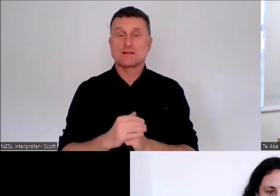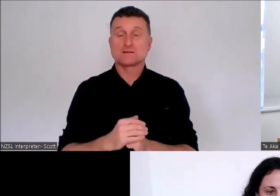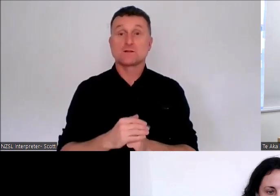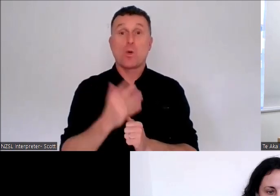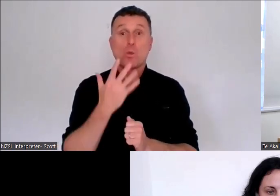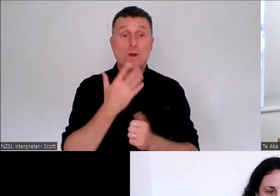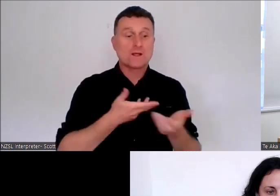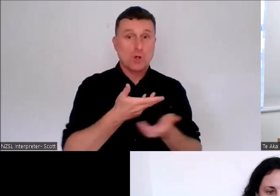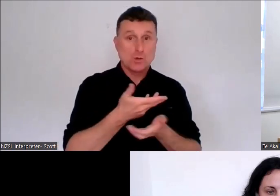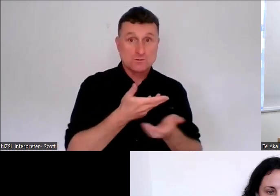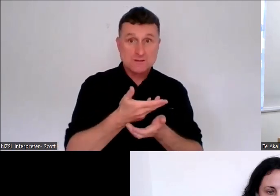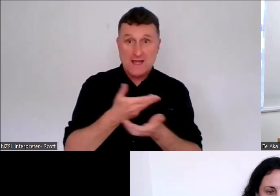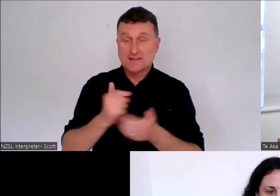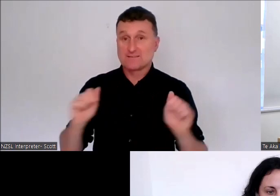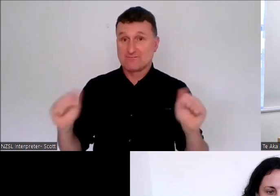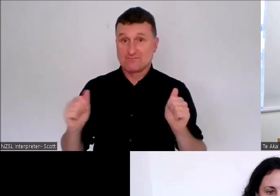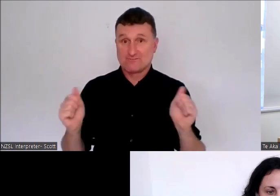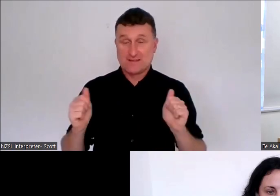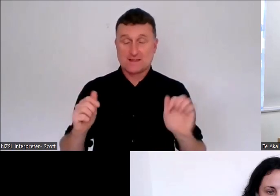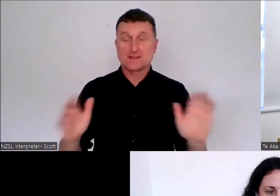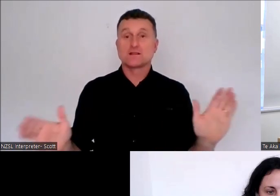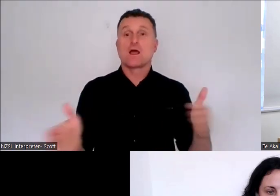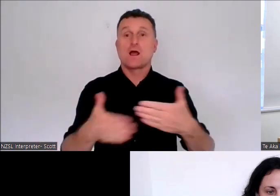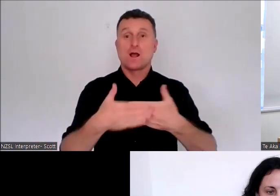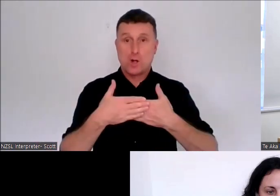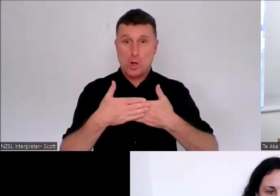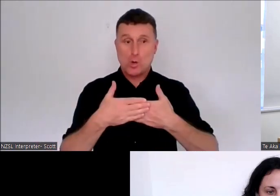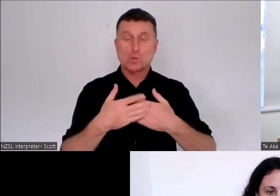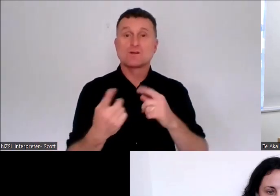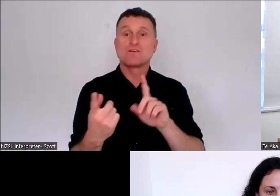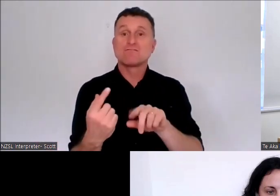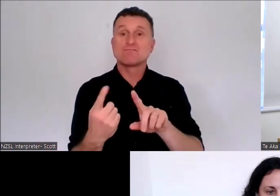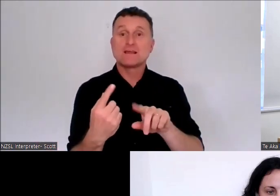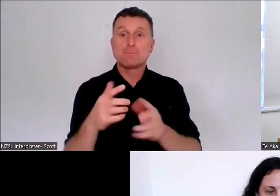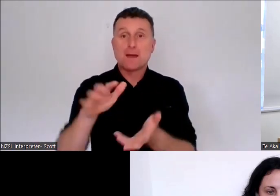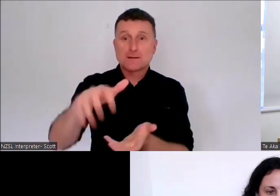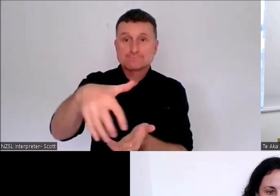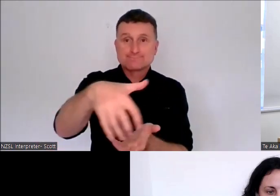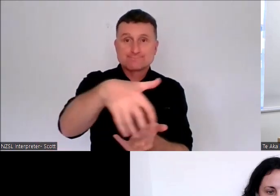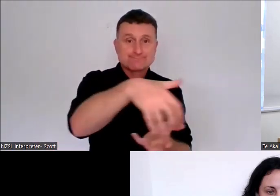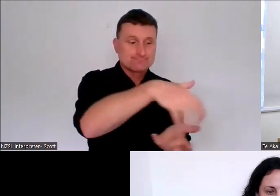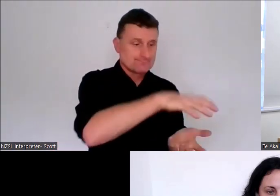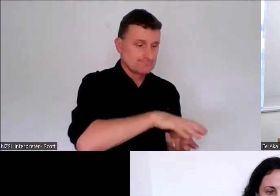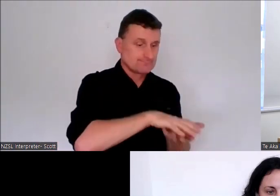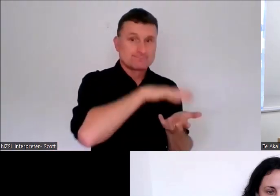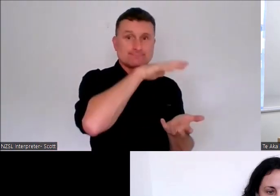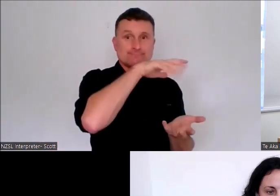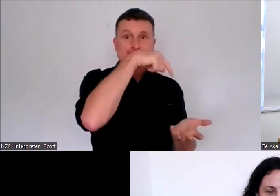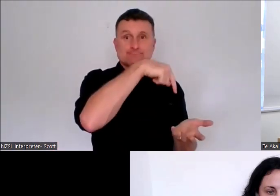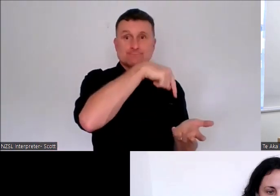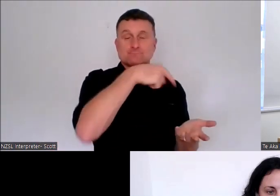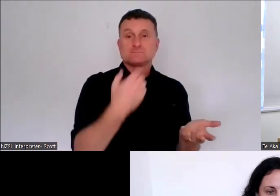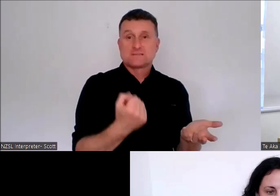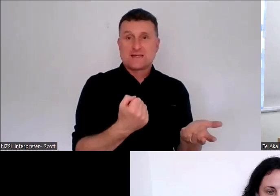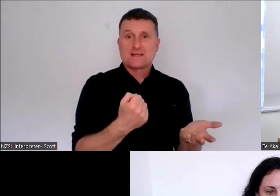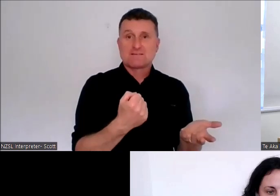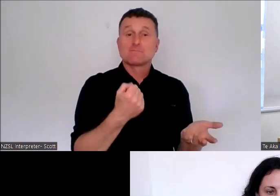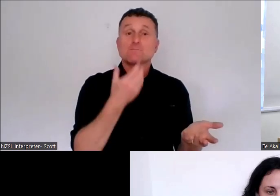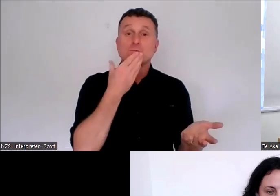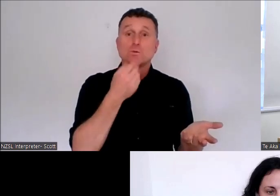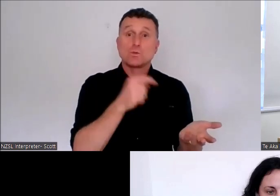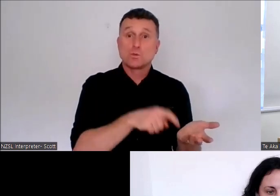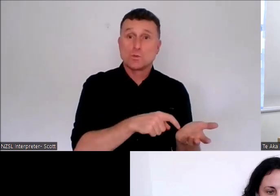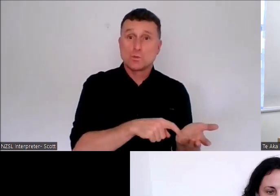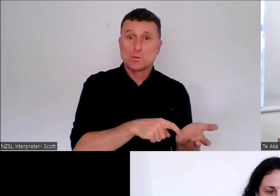we'll review all the feedback that we've received. And we will use that to